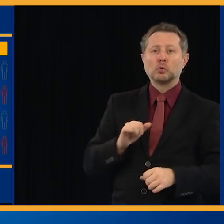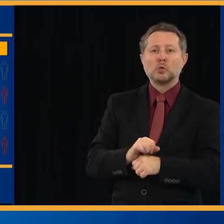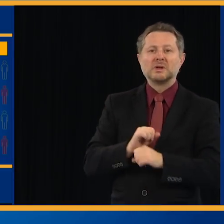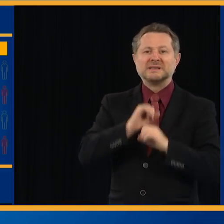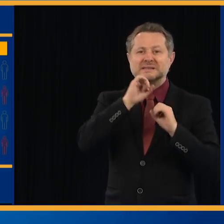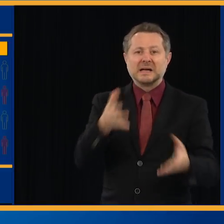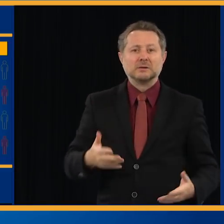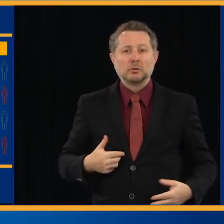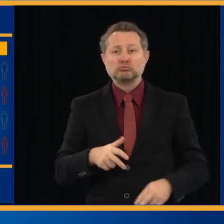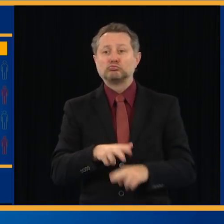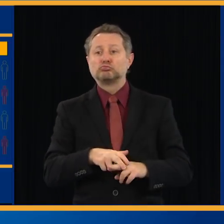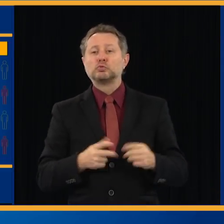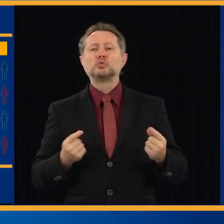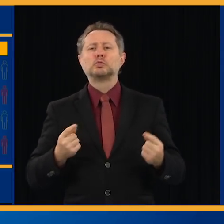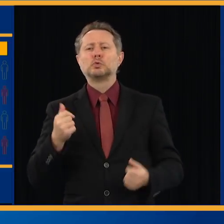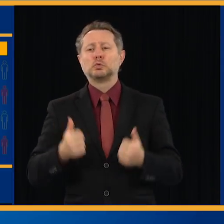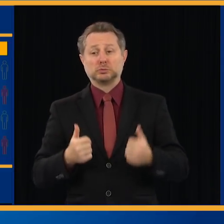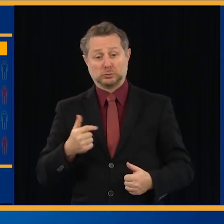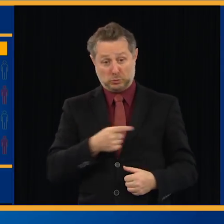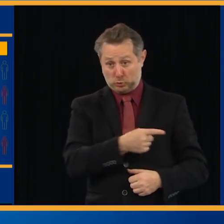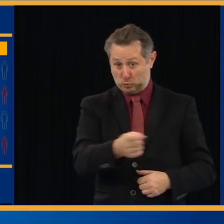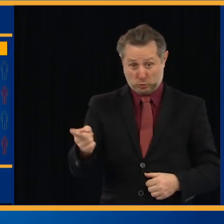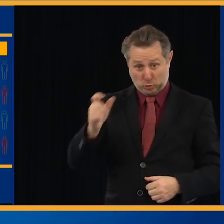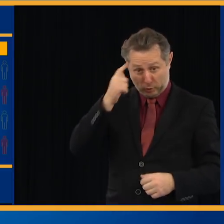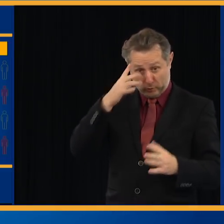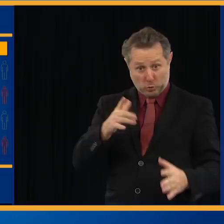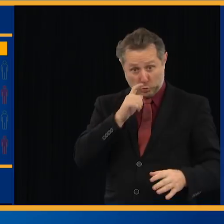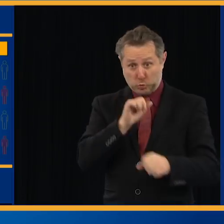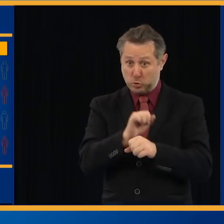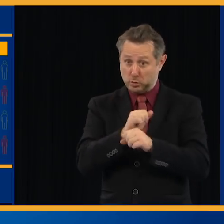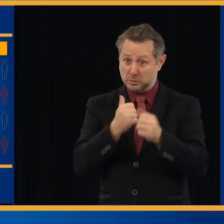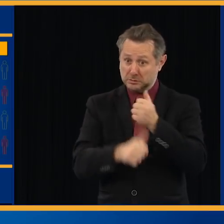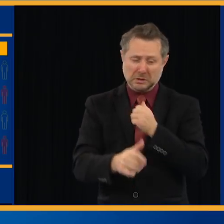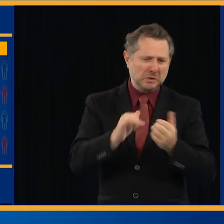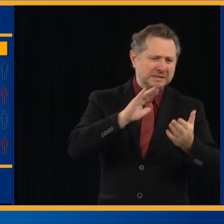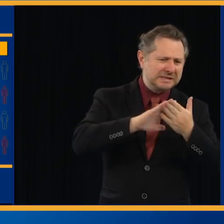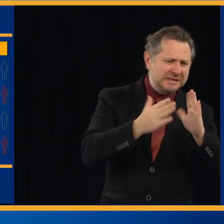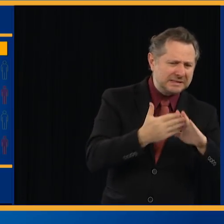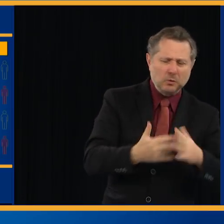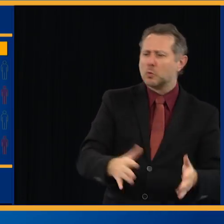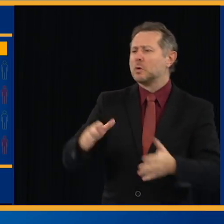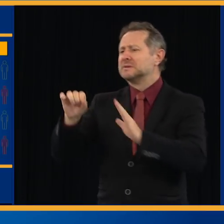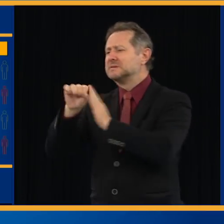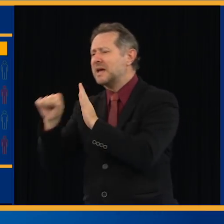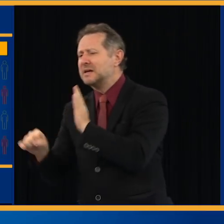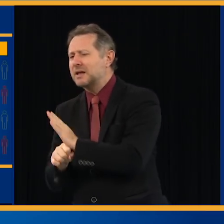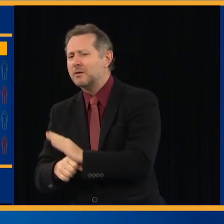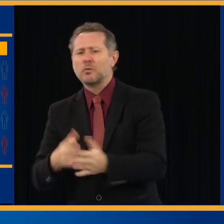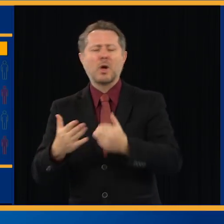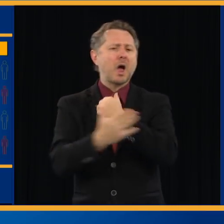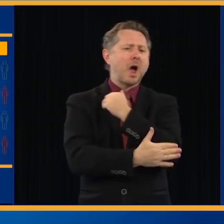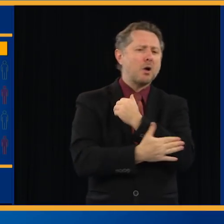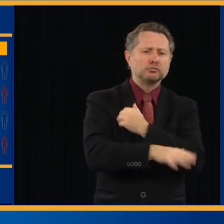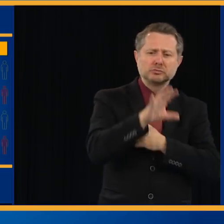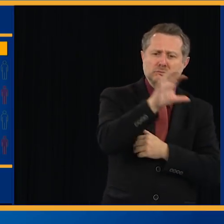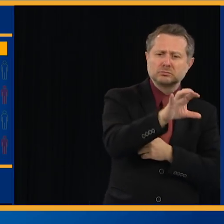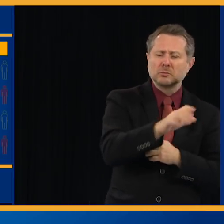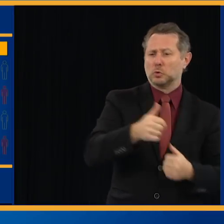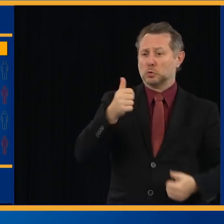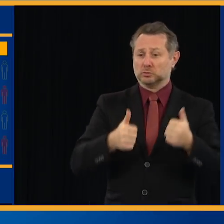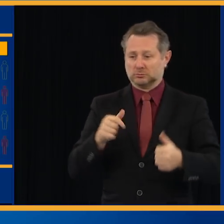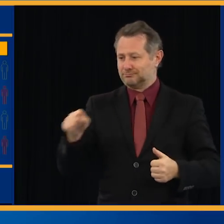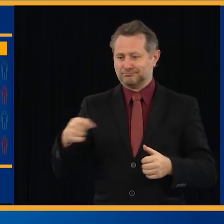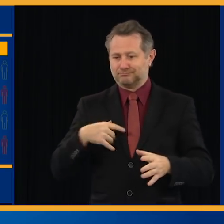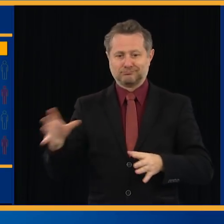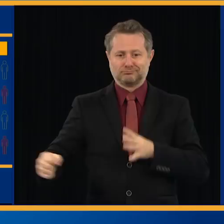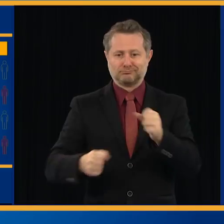employees who are now existing, city, state, county, can we deploy to become tracers